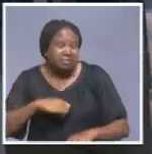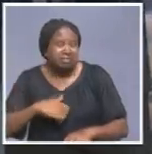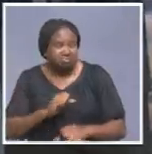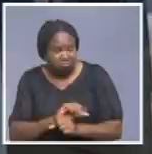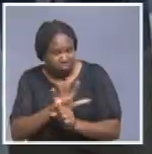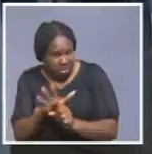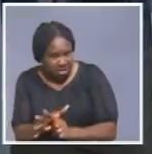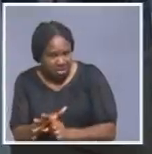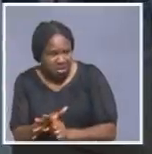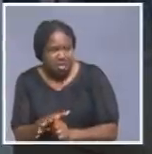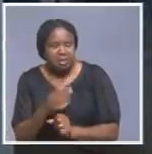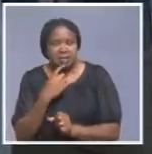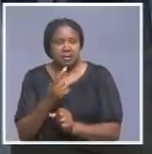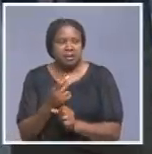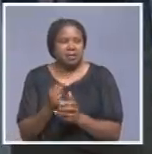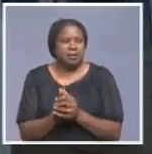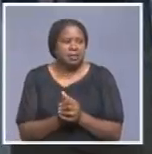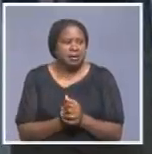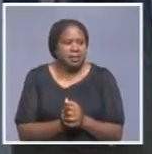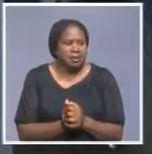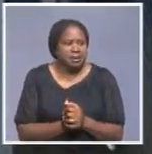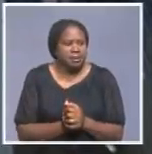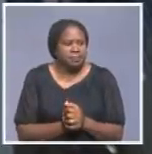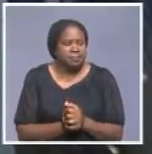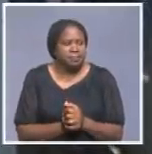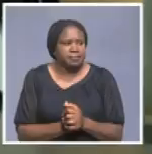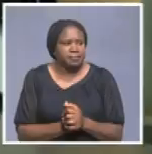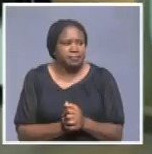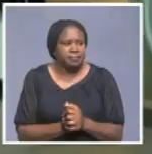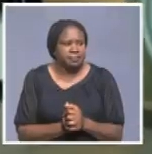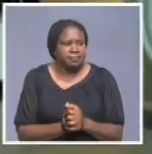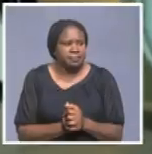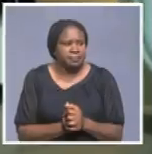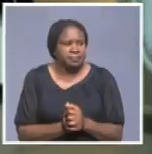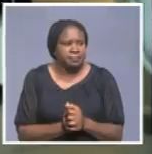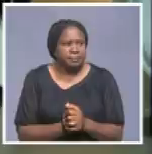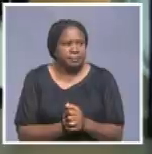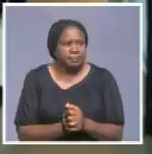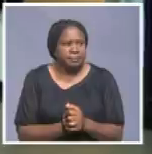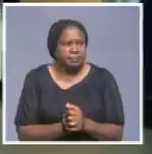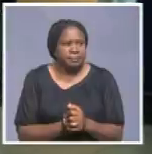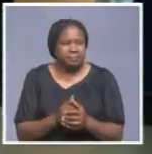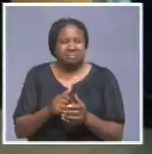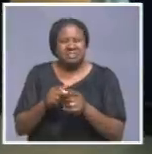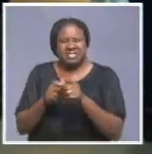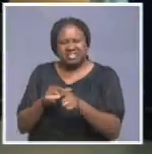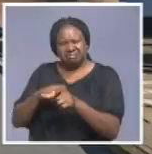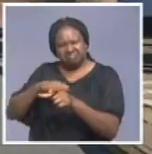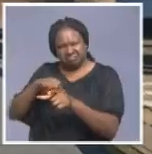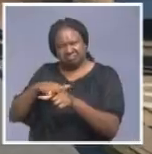that the case correspond to case definition of